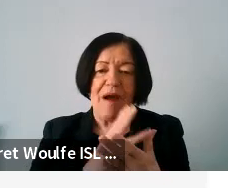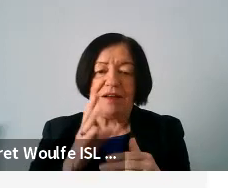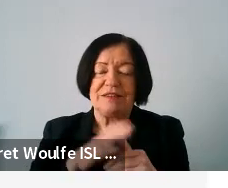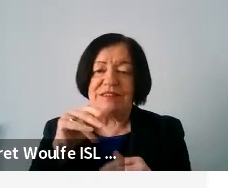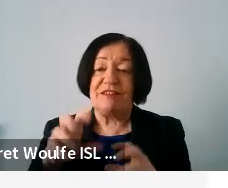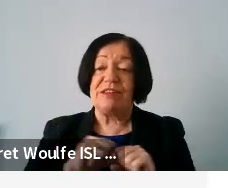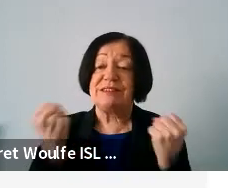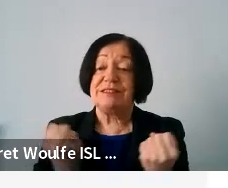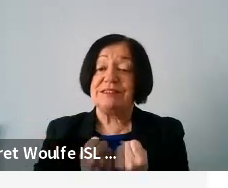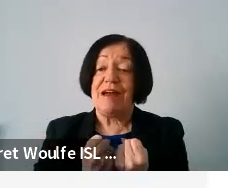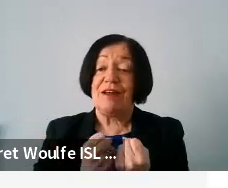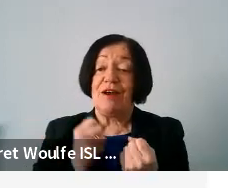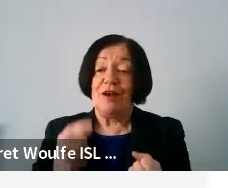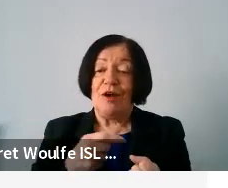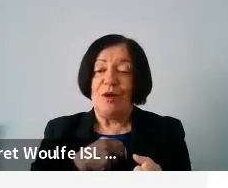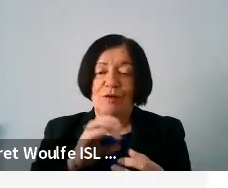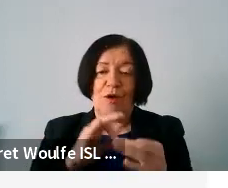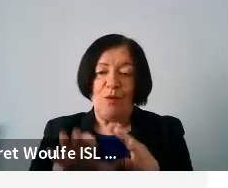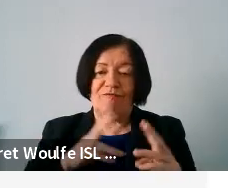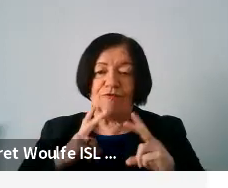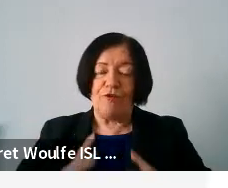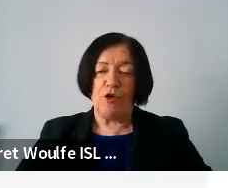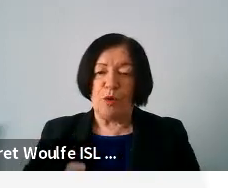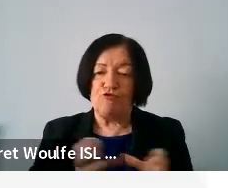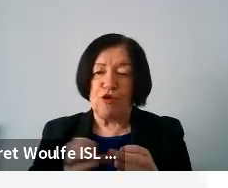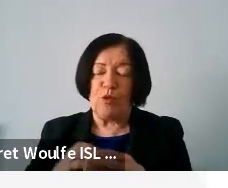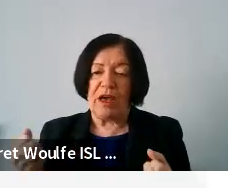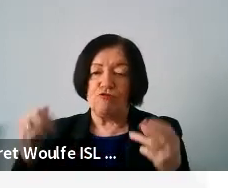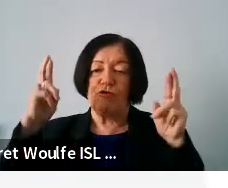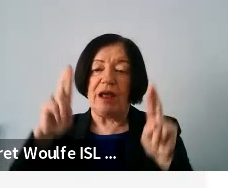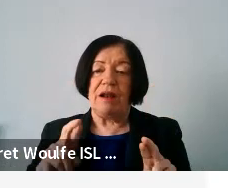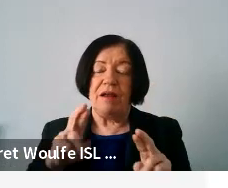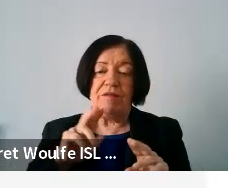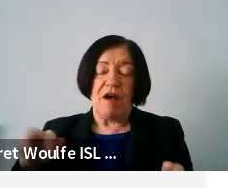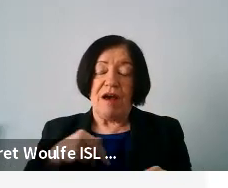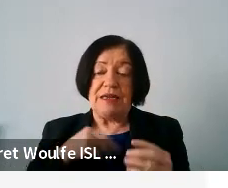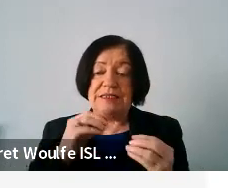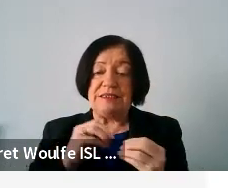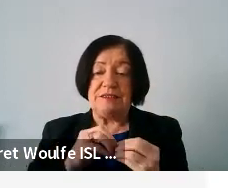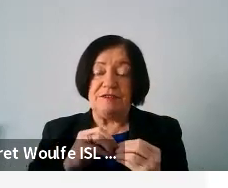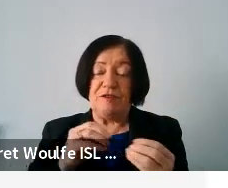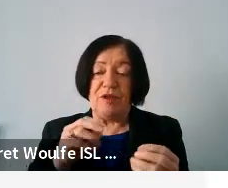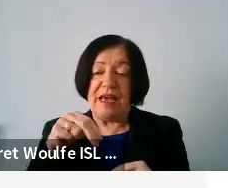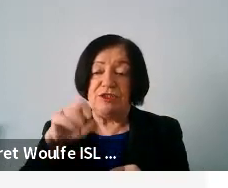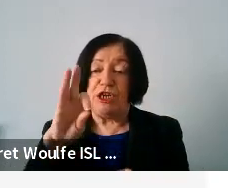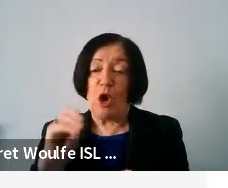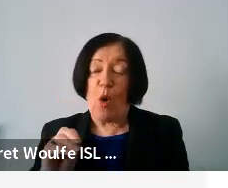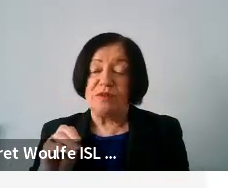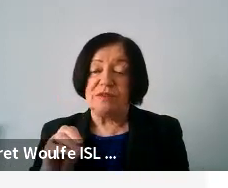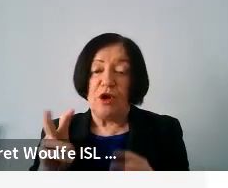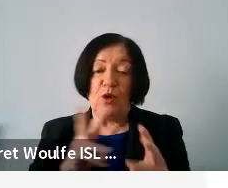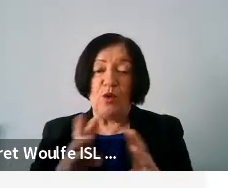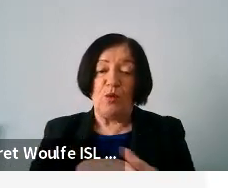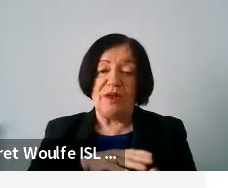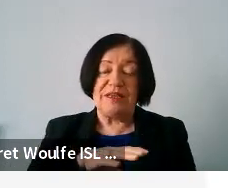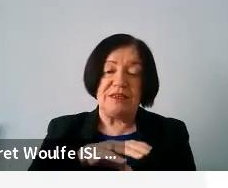society that were dealing with vulnerable groups. So we had representatives from, as I said, uh, uh, NGOs, working with